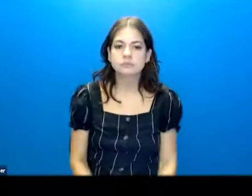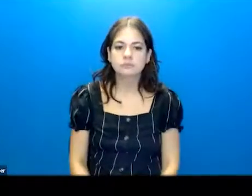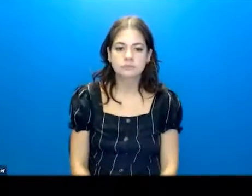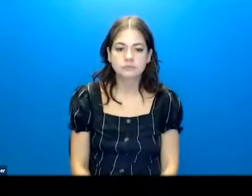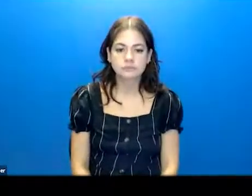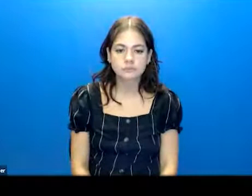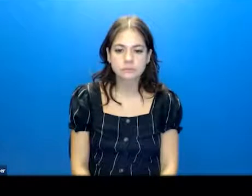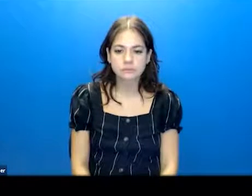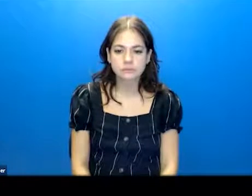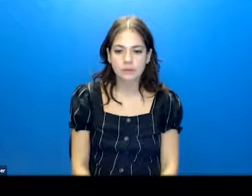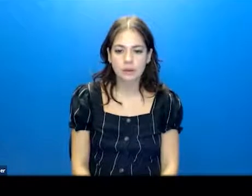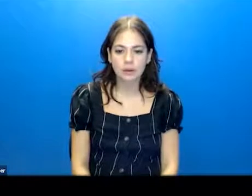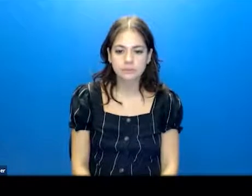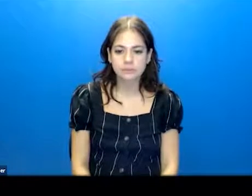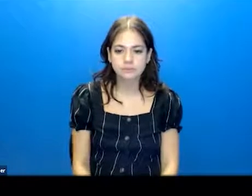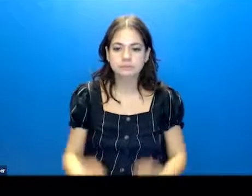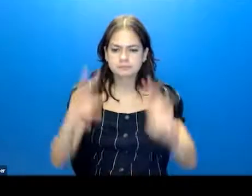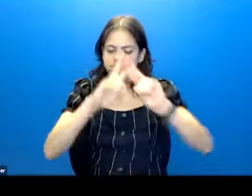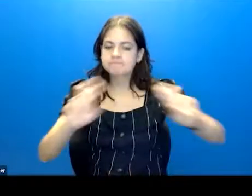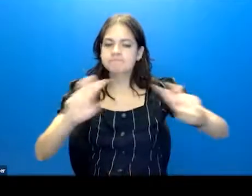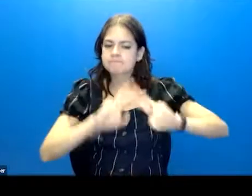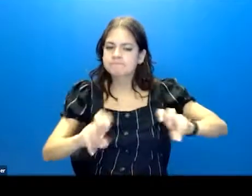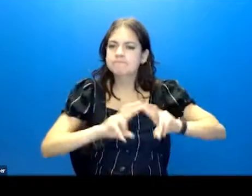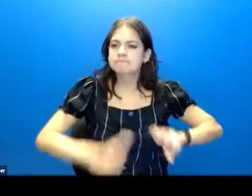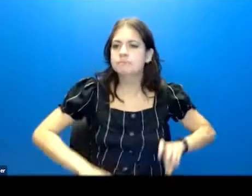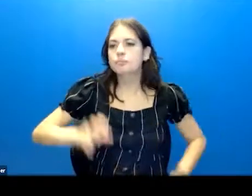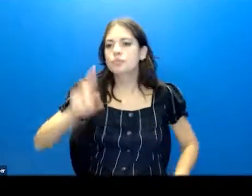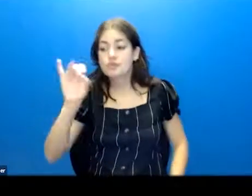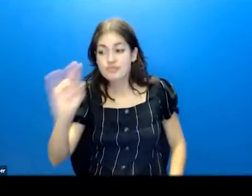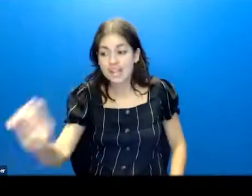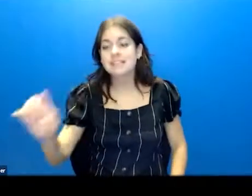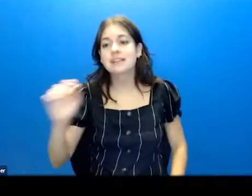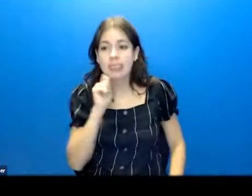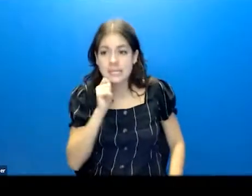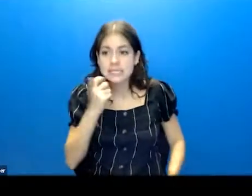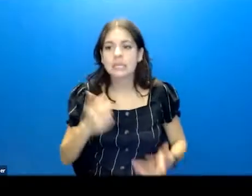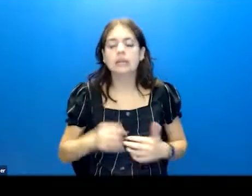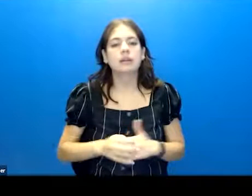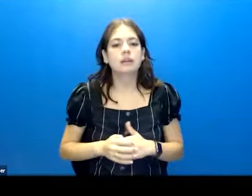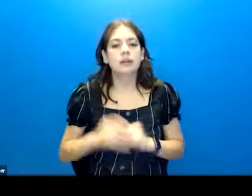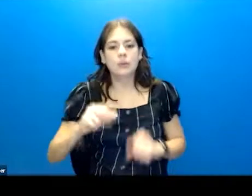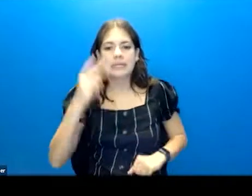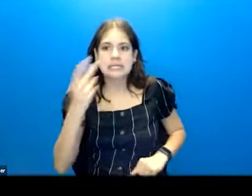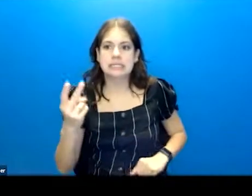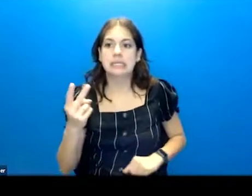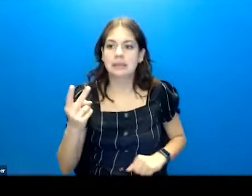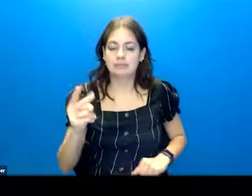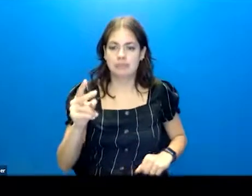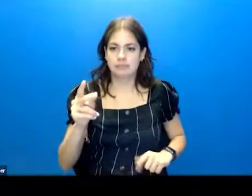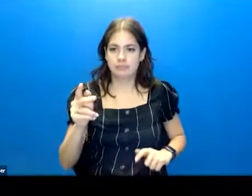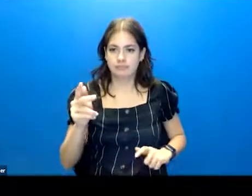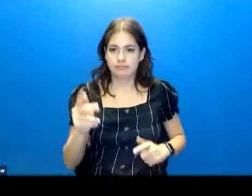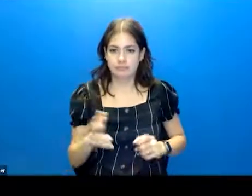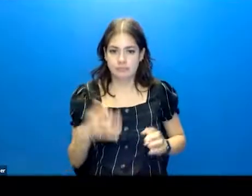When we break things down by race and ethnicity, we can see that there's